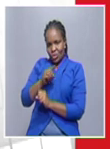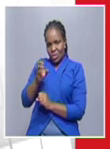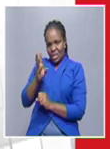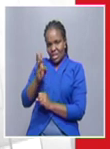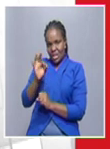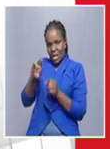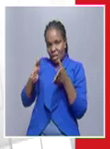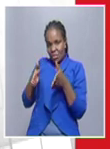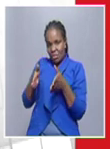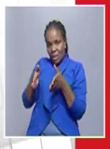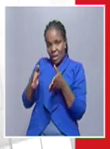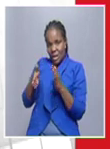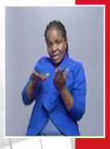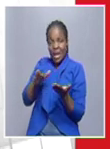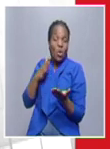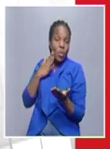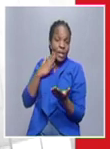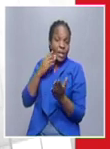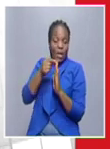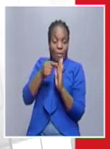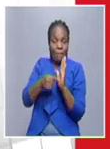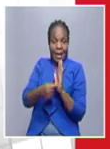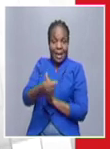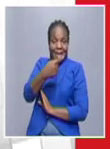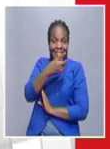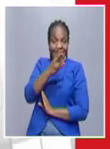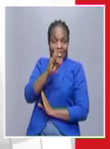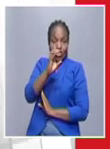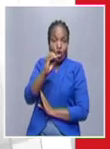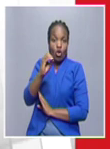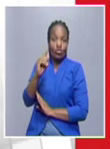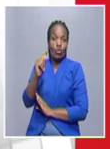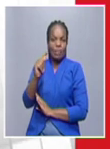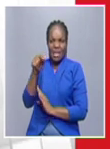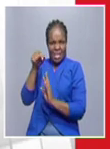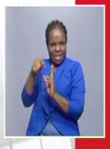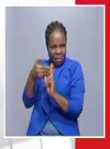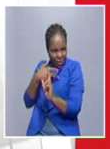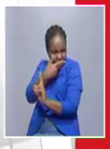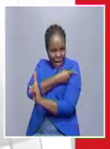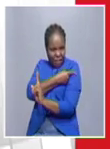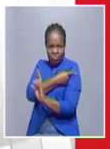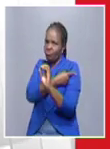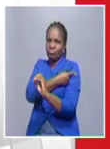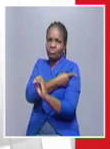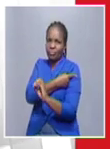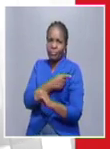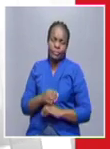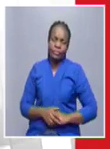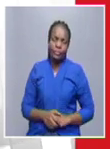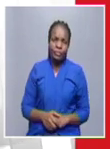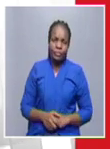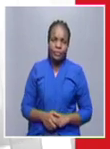old who died on the 17th of october the deceased was not vaccinated by the